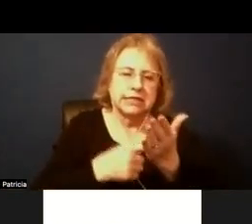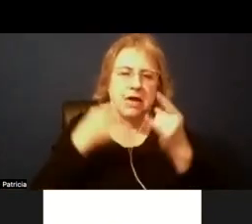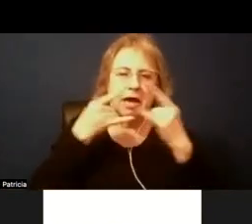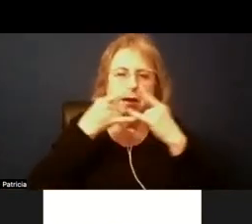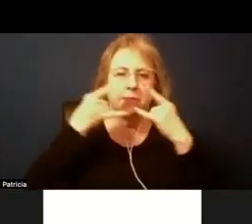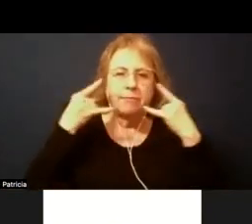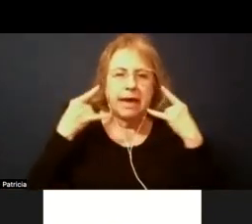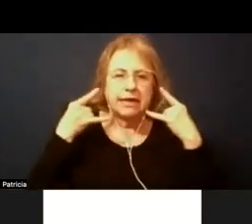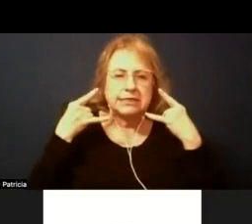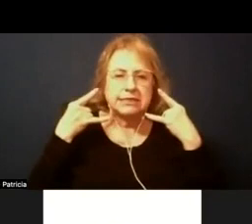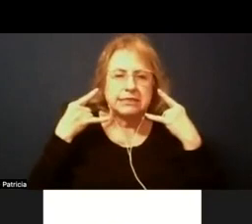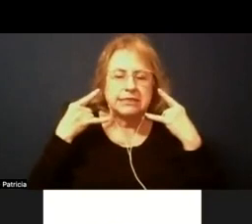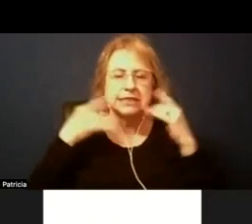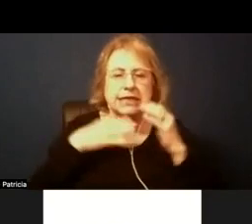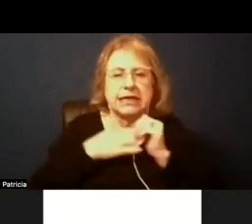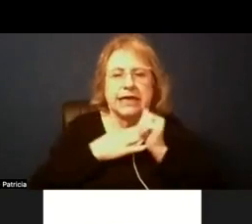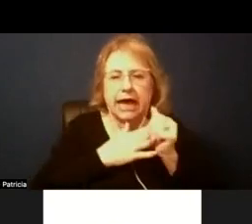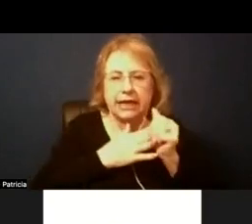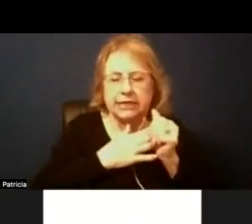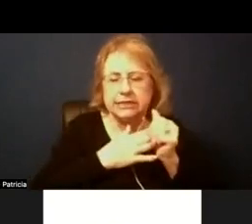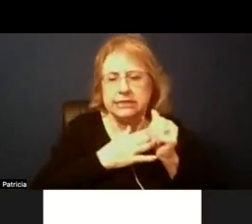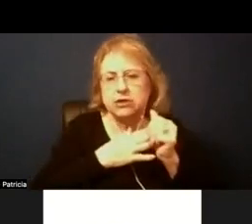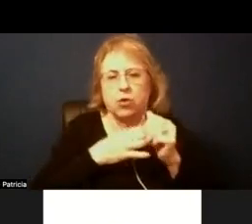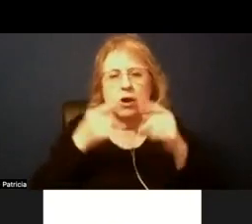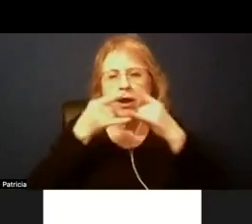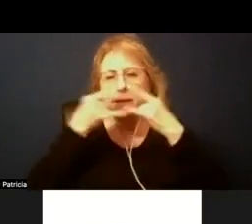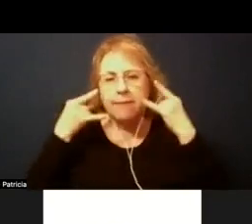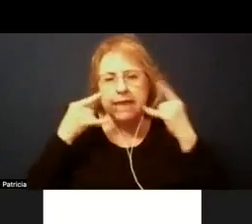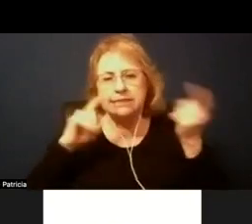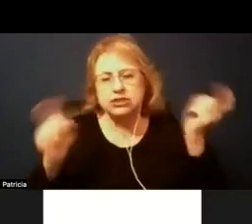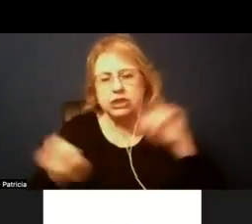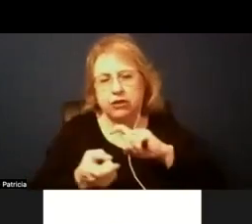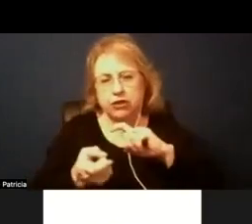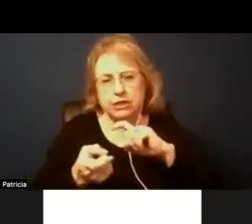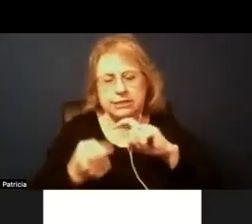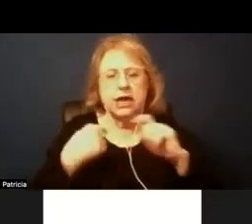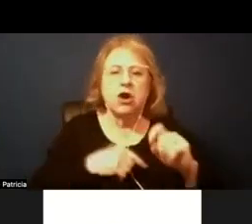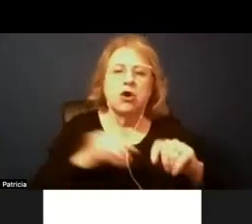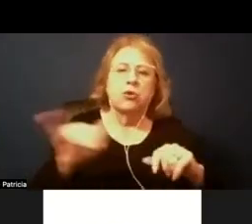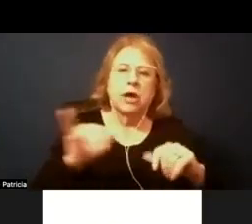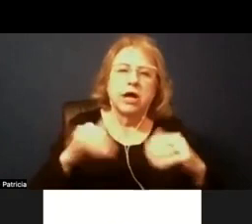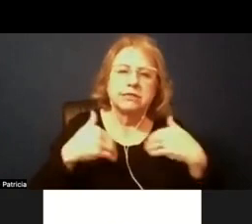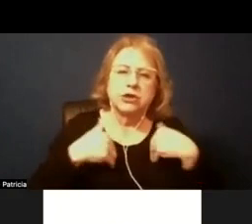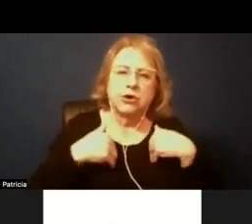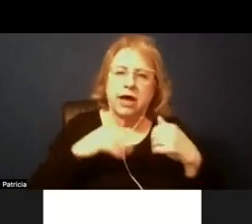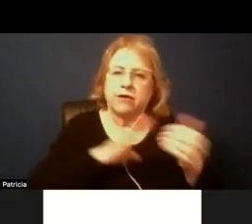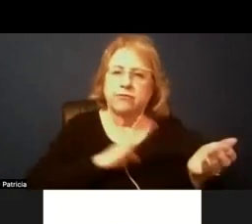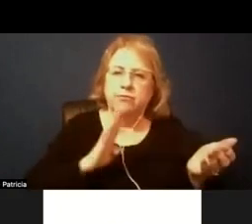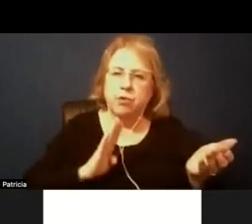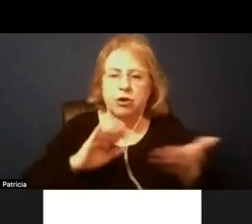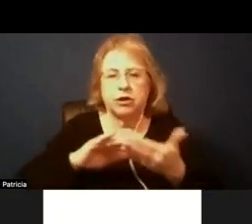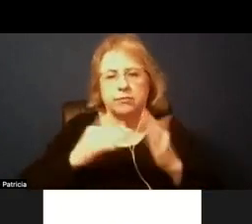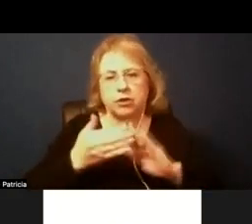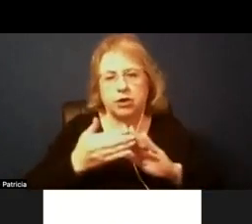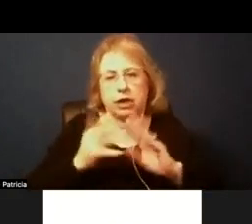guidance mask changes but at the same time we also have board community workshops that week